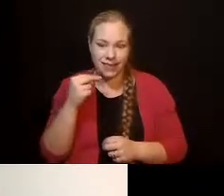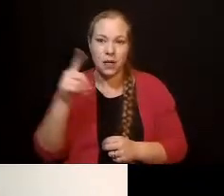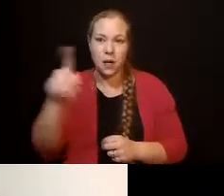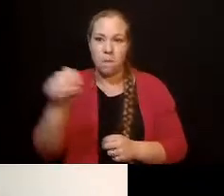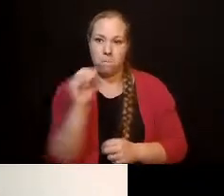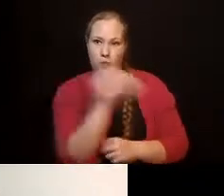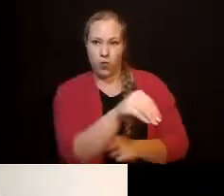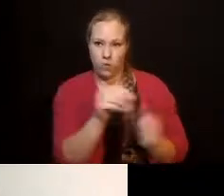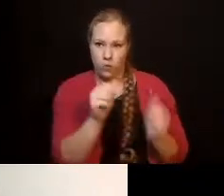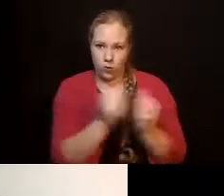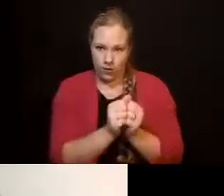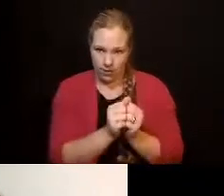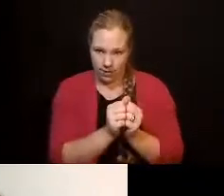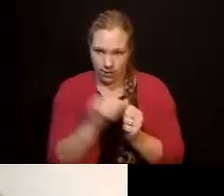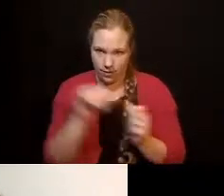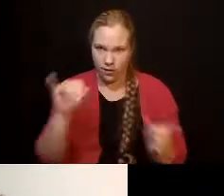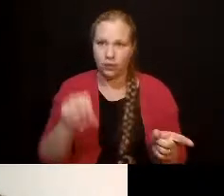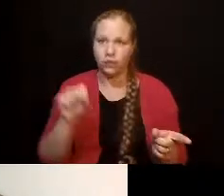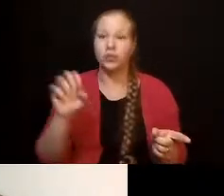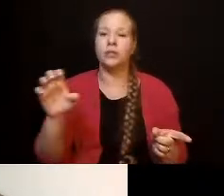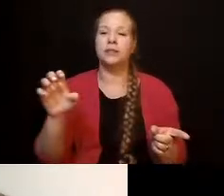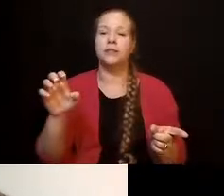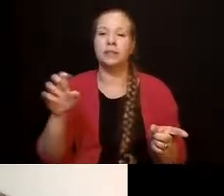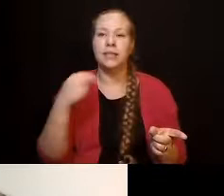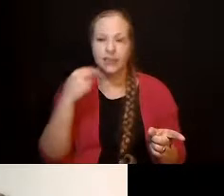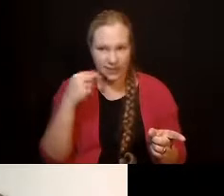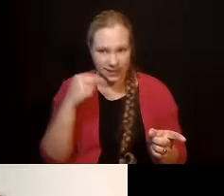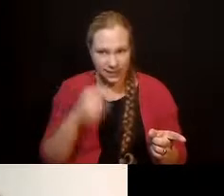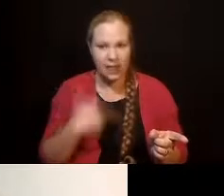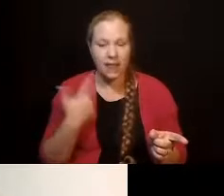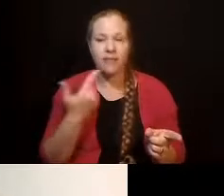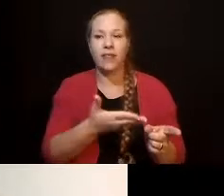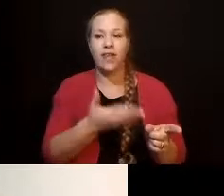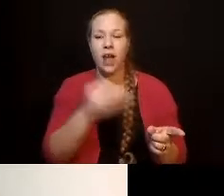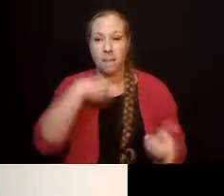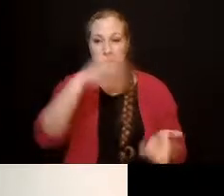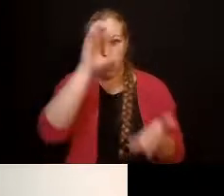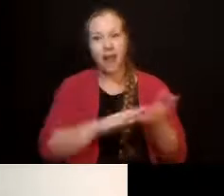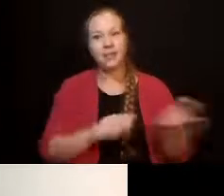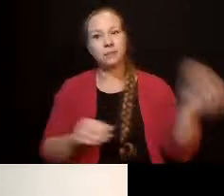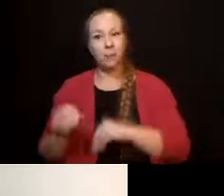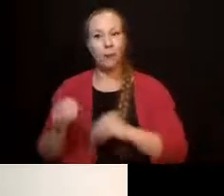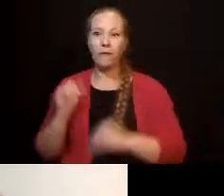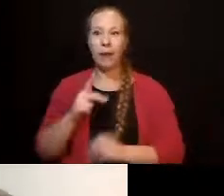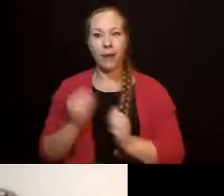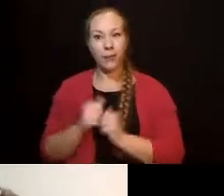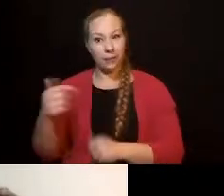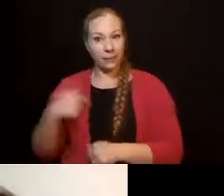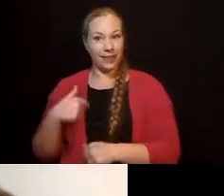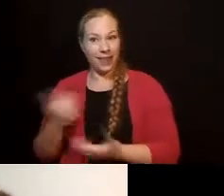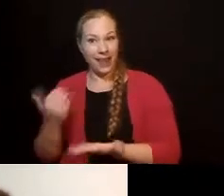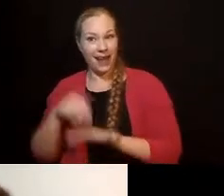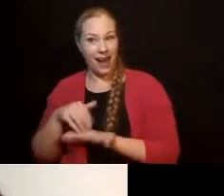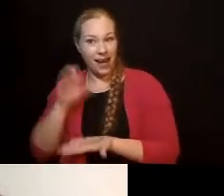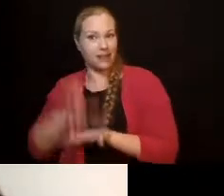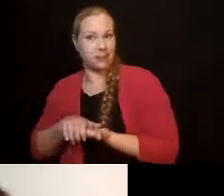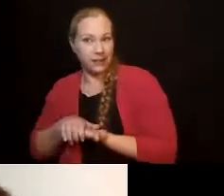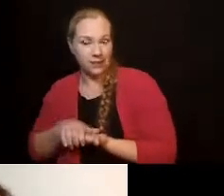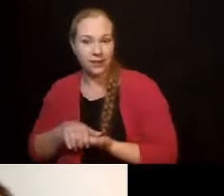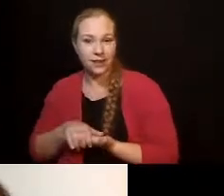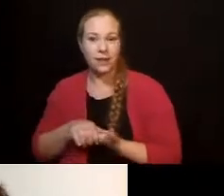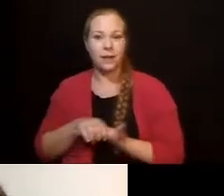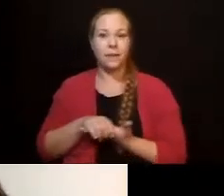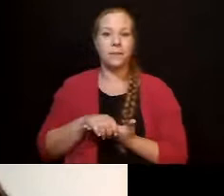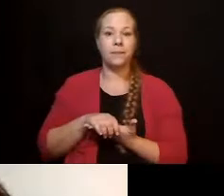And now my niece is living with Jesse. And my husband got to move back in with me. In the meantime, I've moved